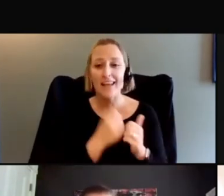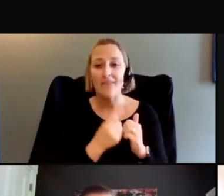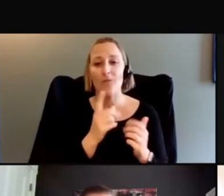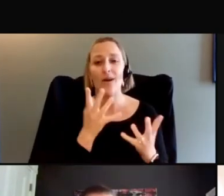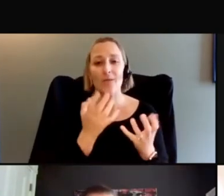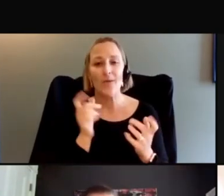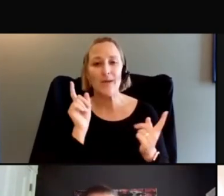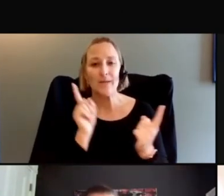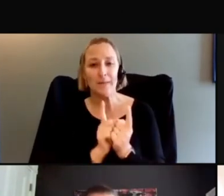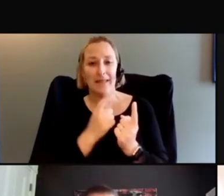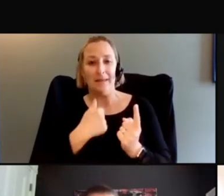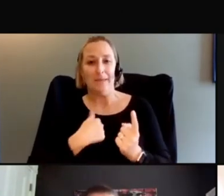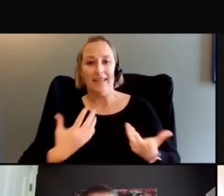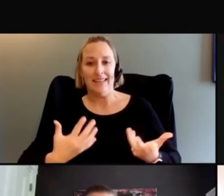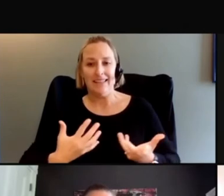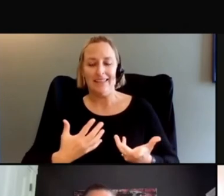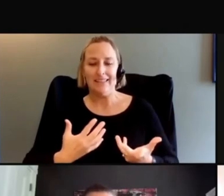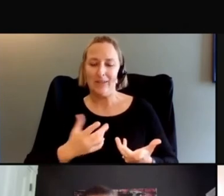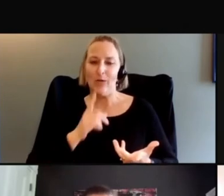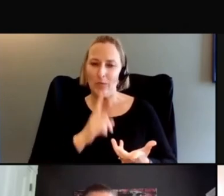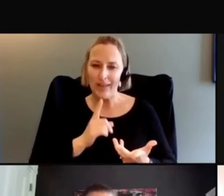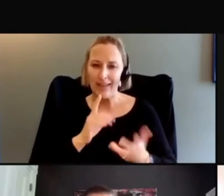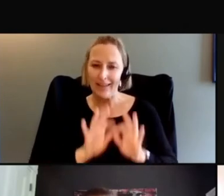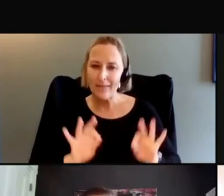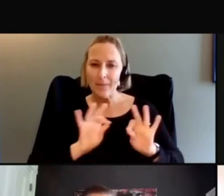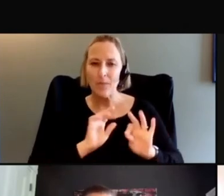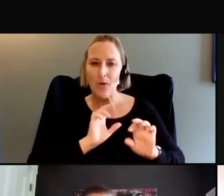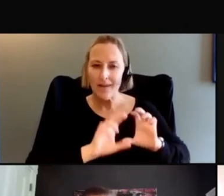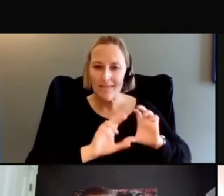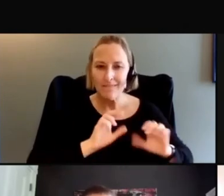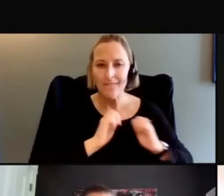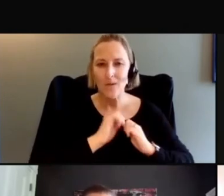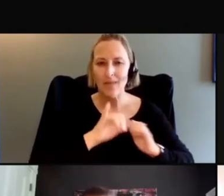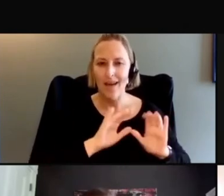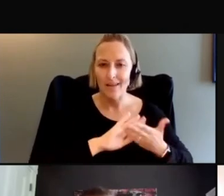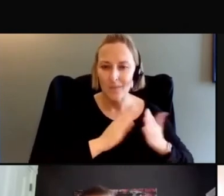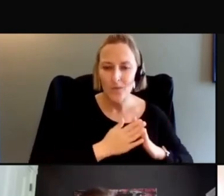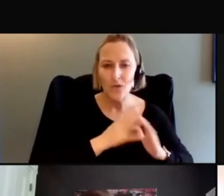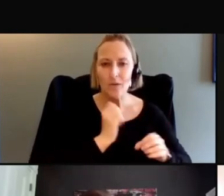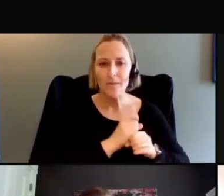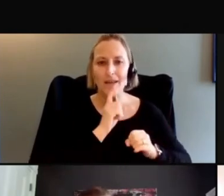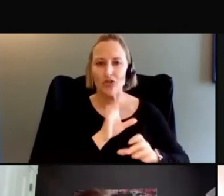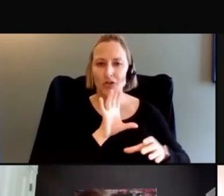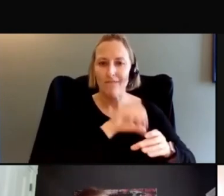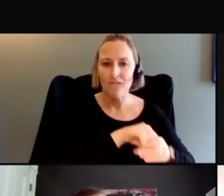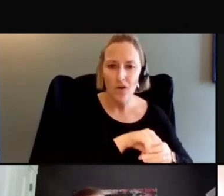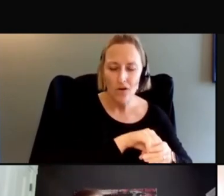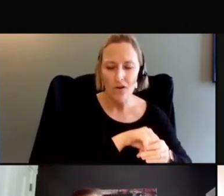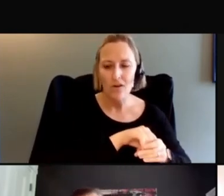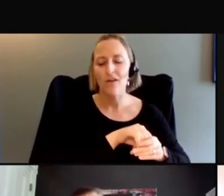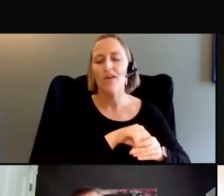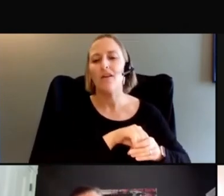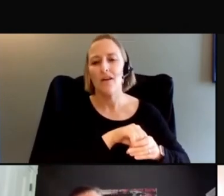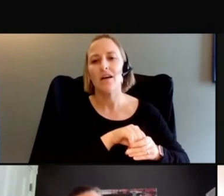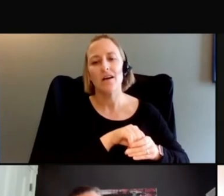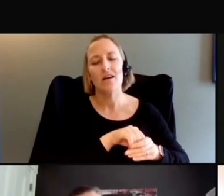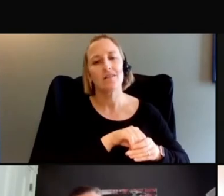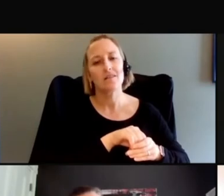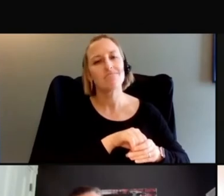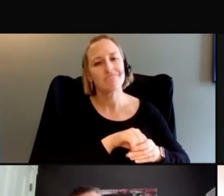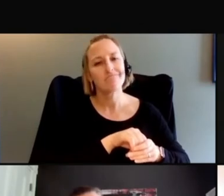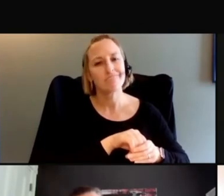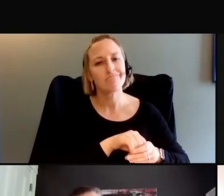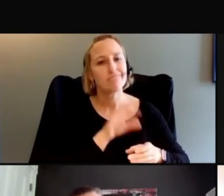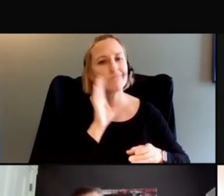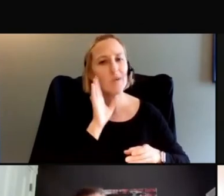So I, again, investing in the community that, you know, being involved and it definitely will speak for